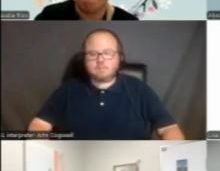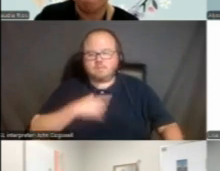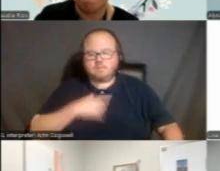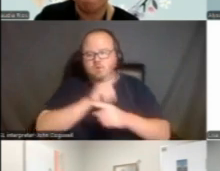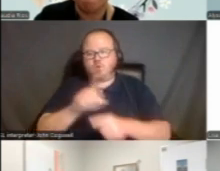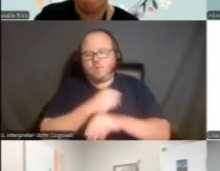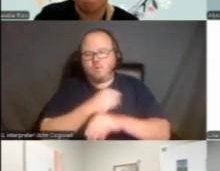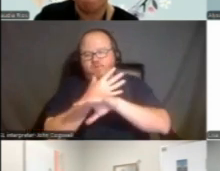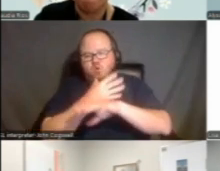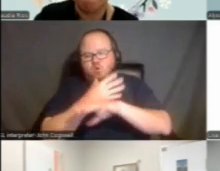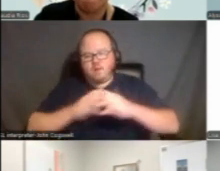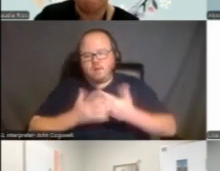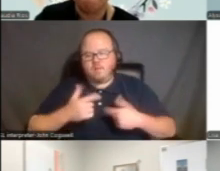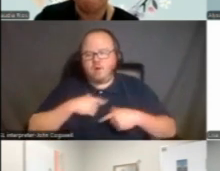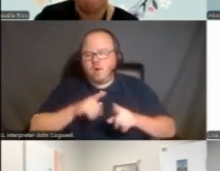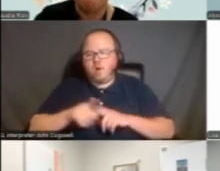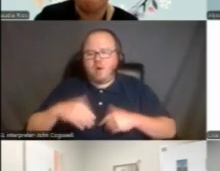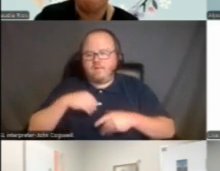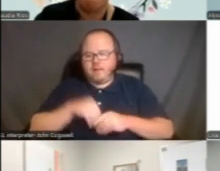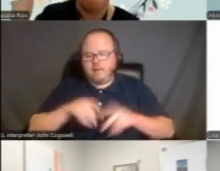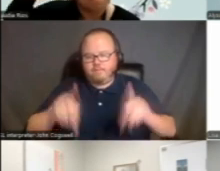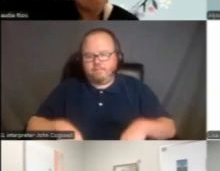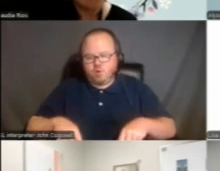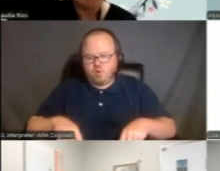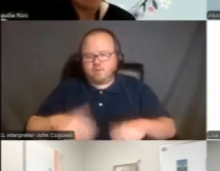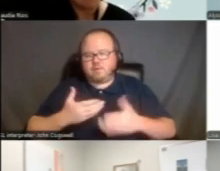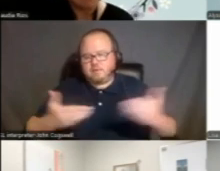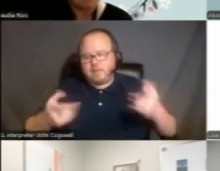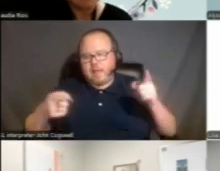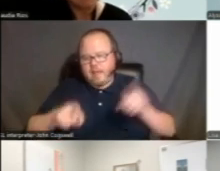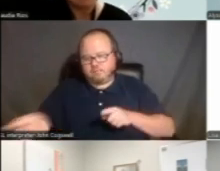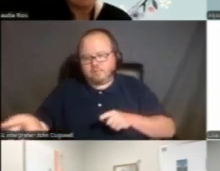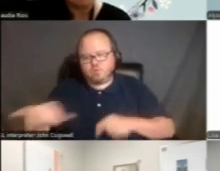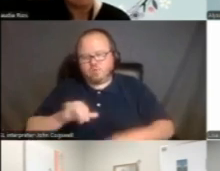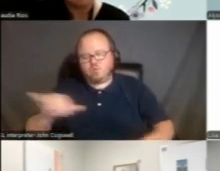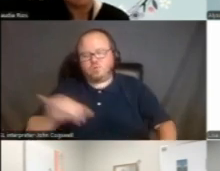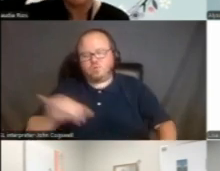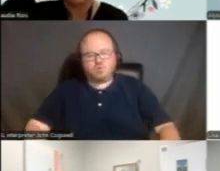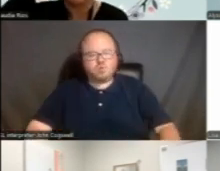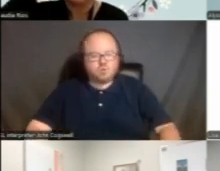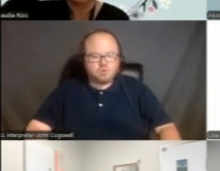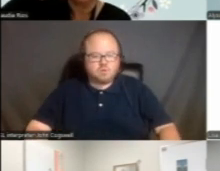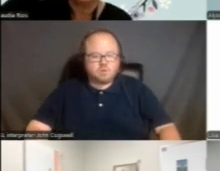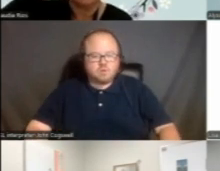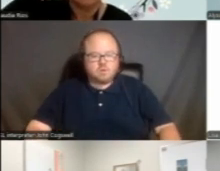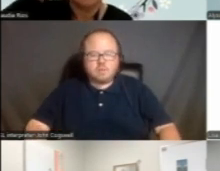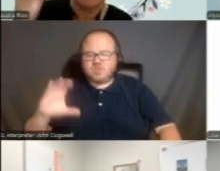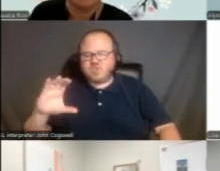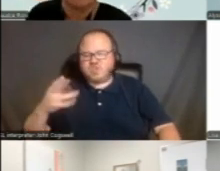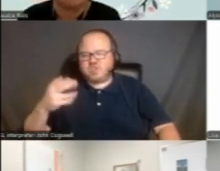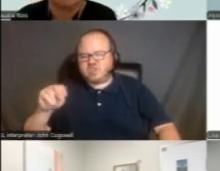classes, but we have also some in-person things happening in, um, Chino